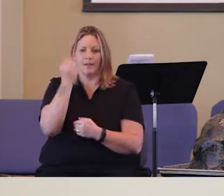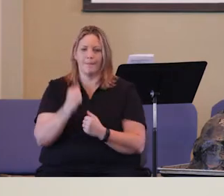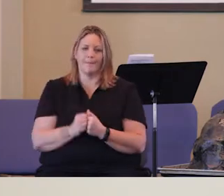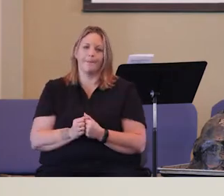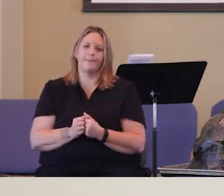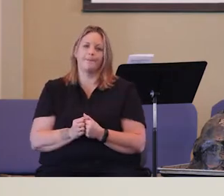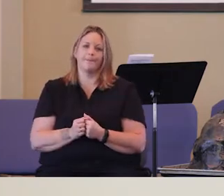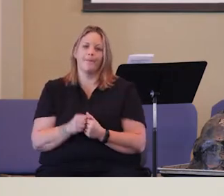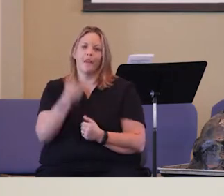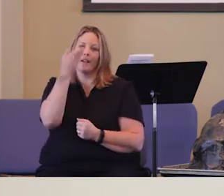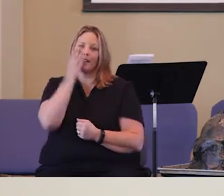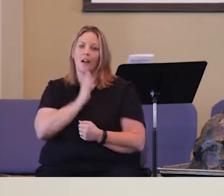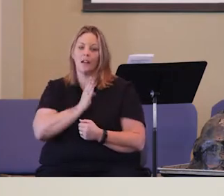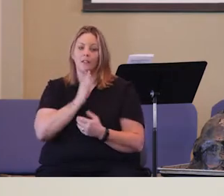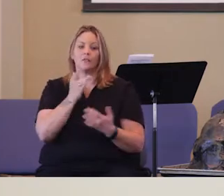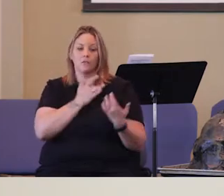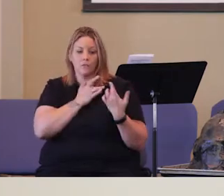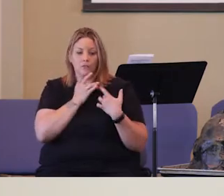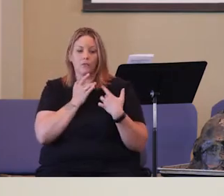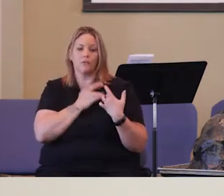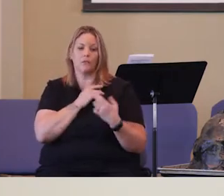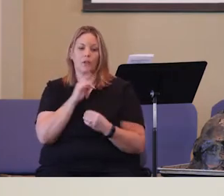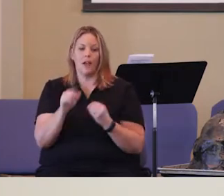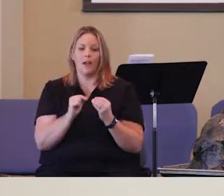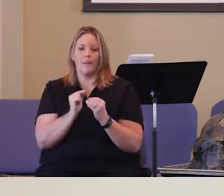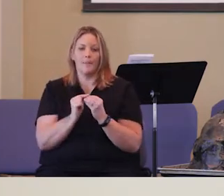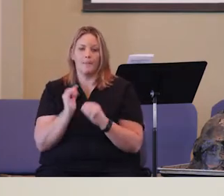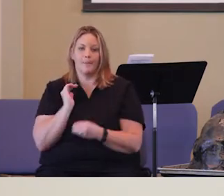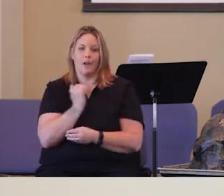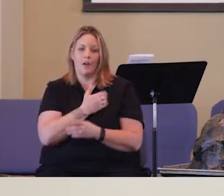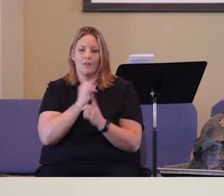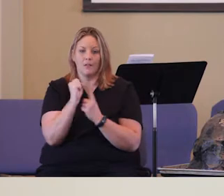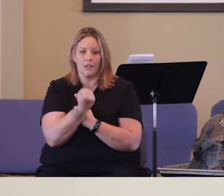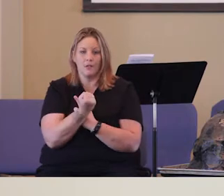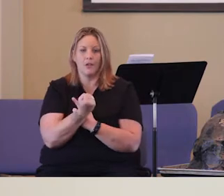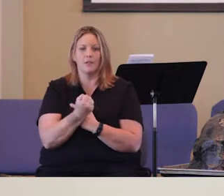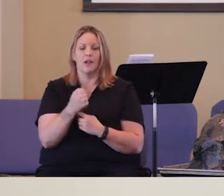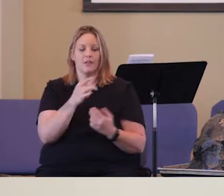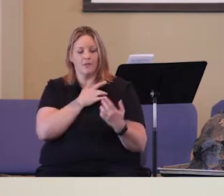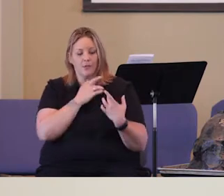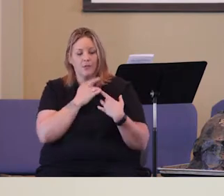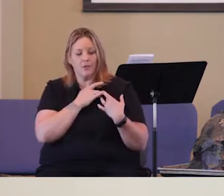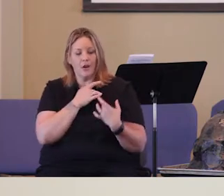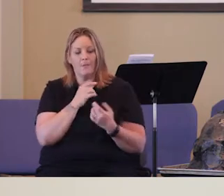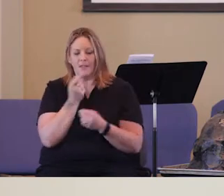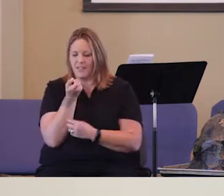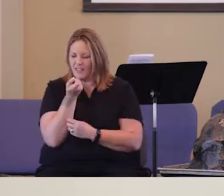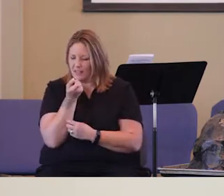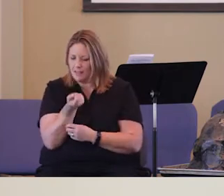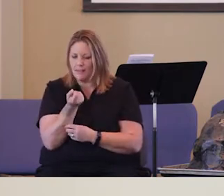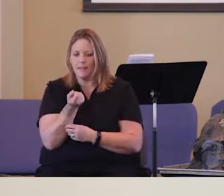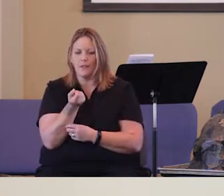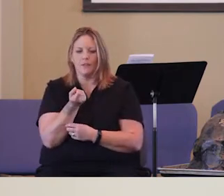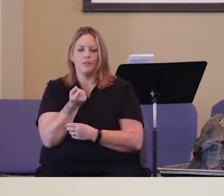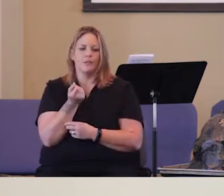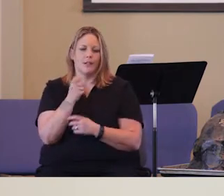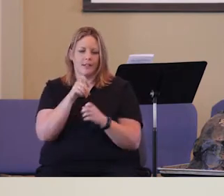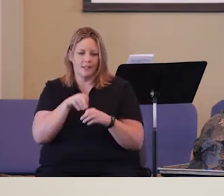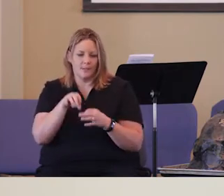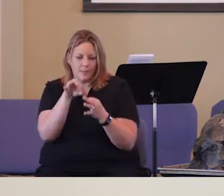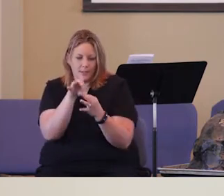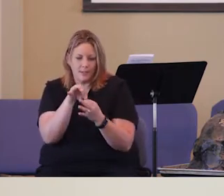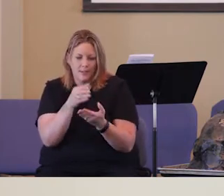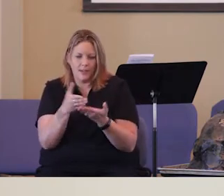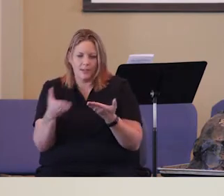is concerned about our situations. God is concerned about the little details in our lives of how we